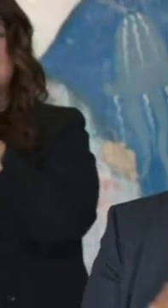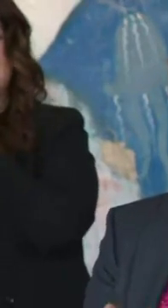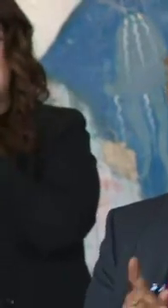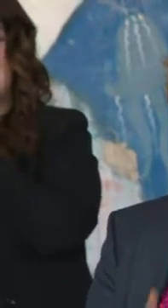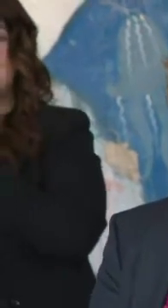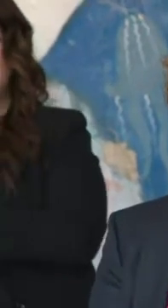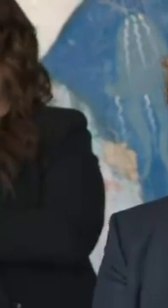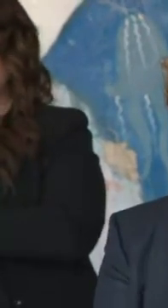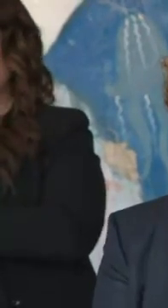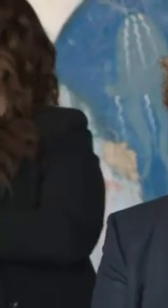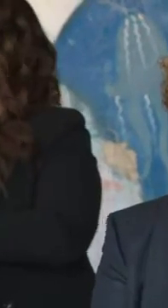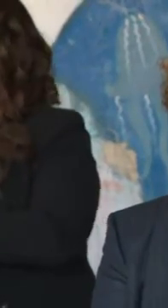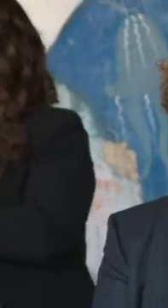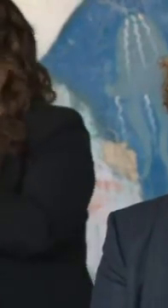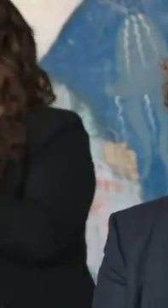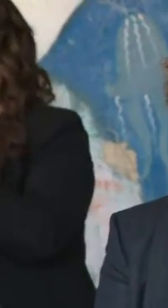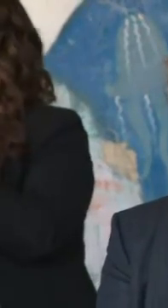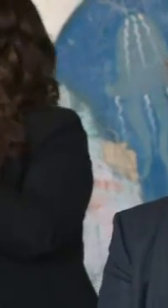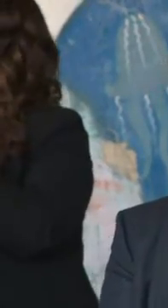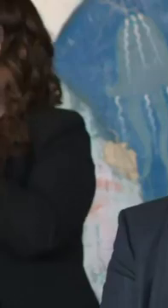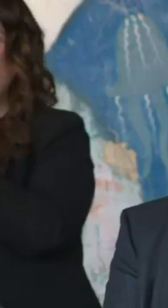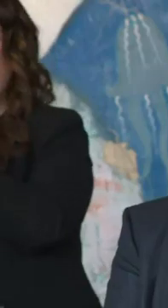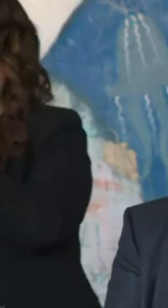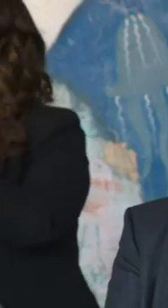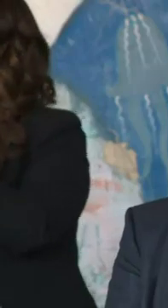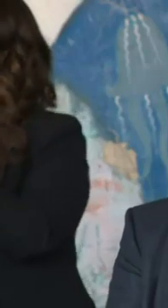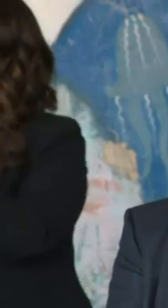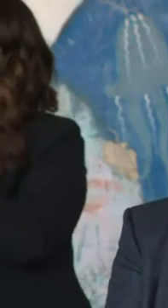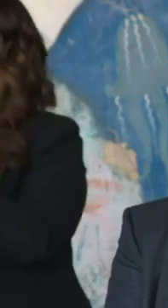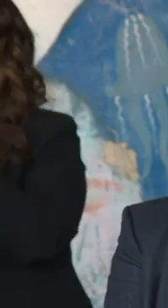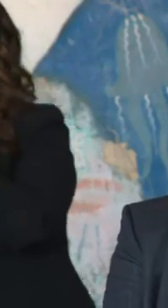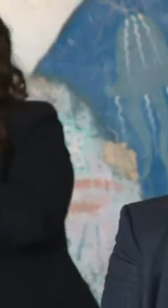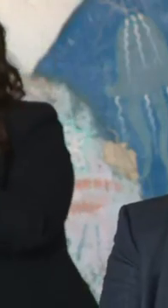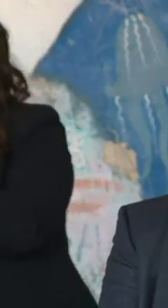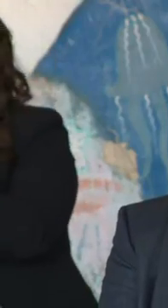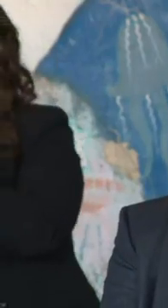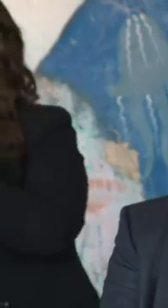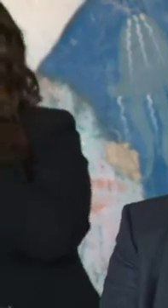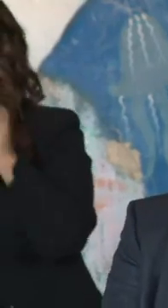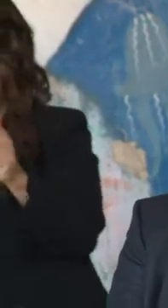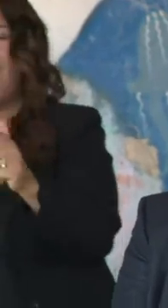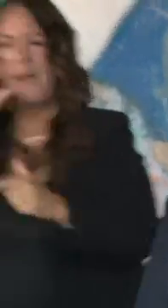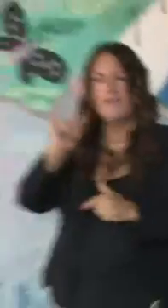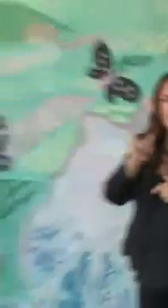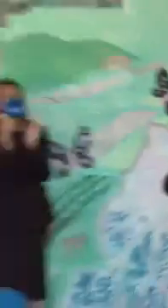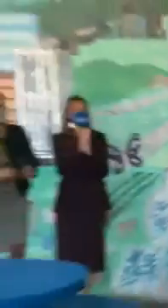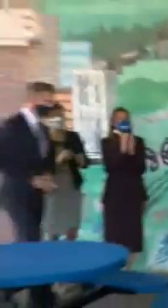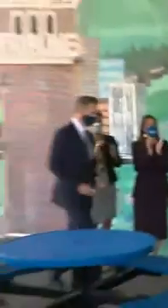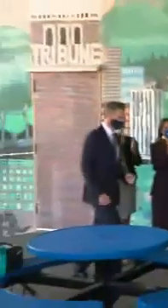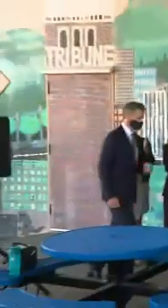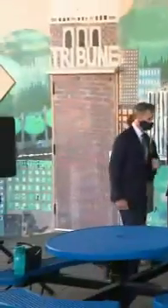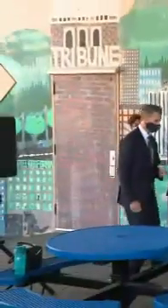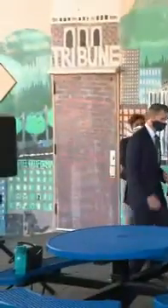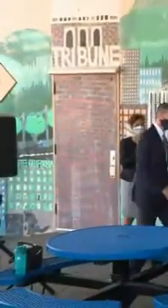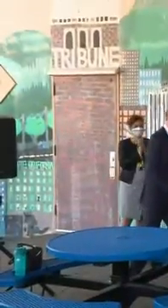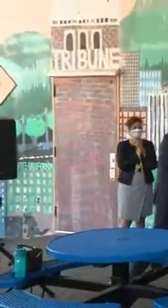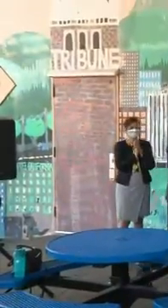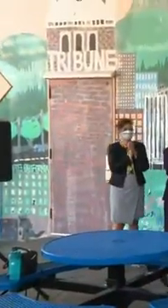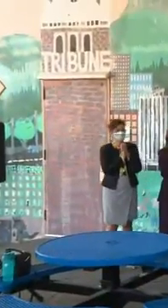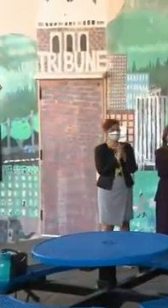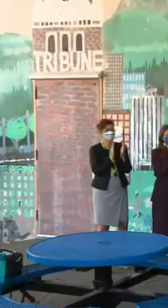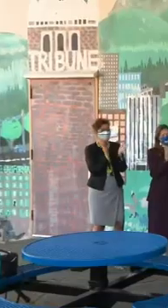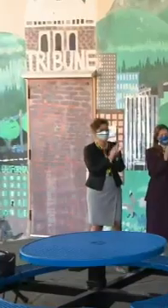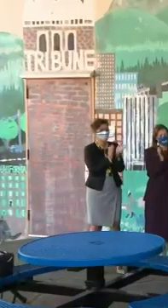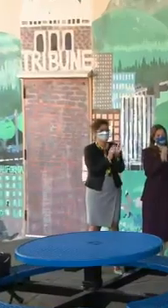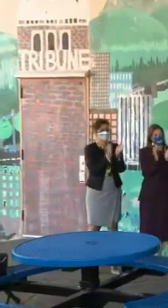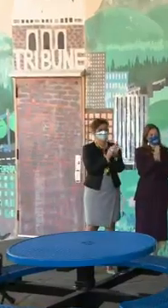friend, and he's a true fighter, a true fighter for all of California's, Governor Gavin Newsom. And let me just thank you again for being here